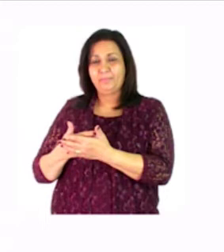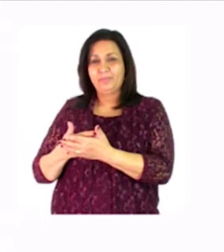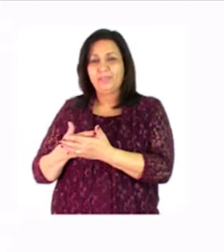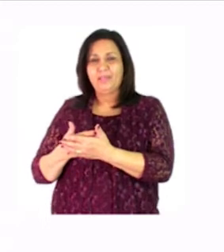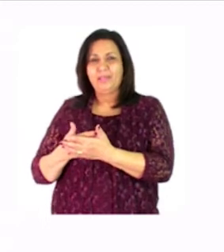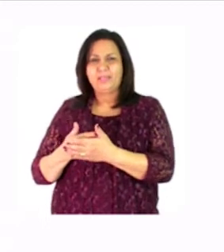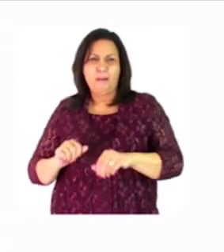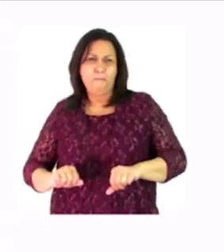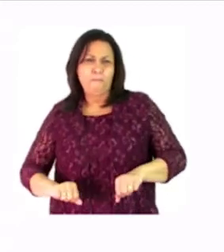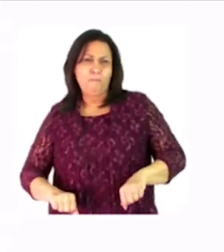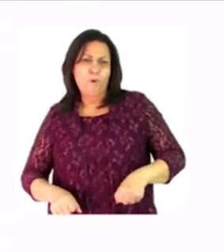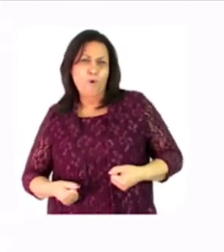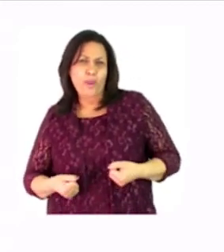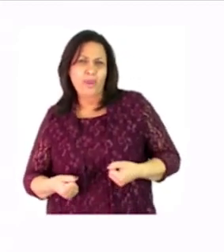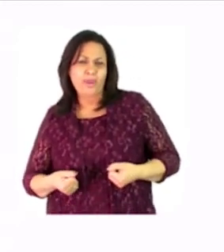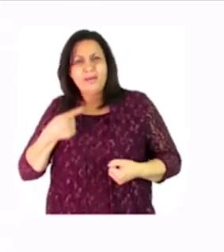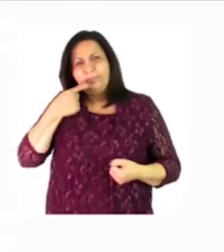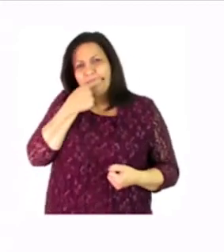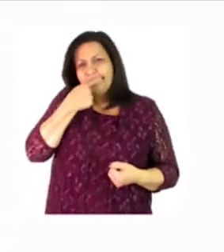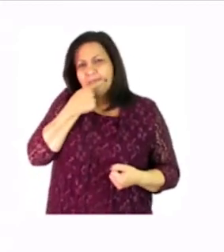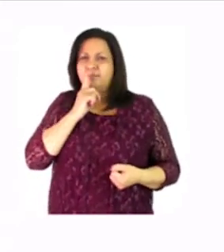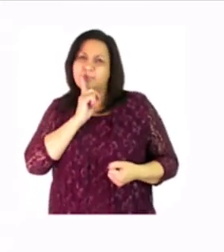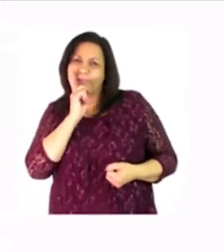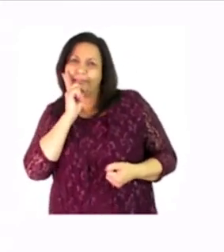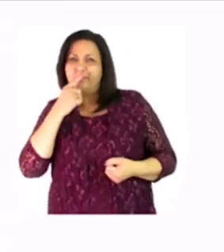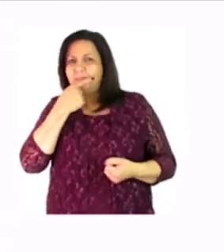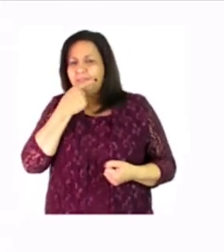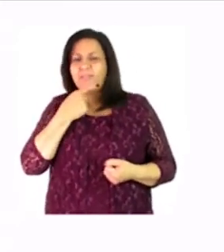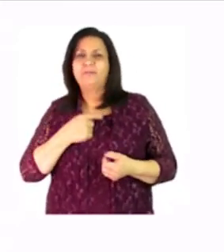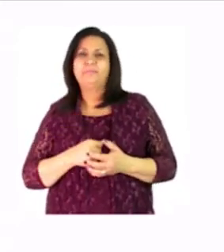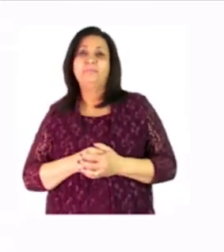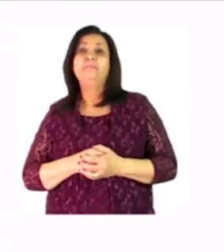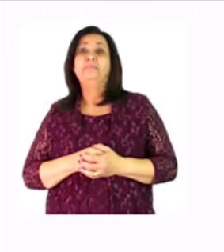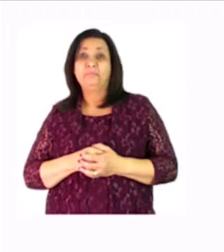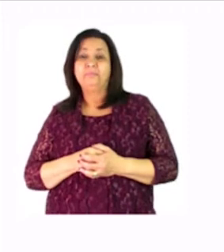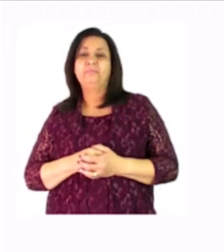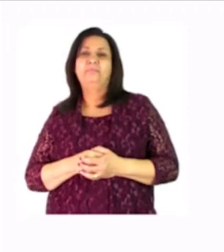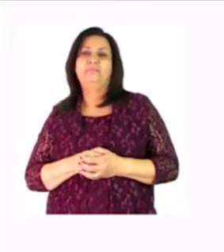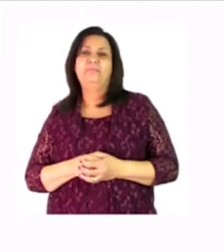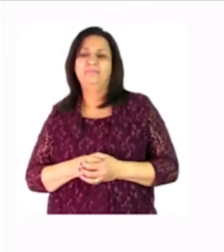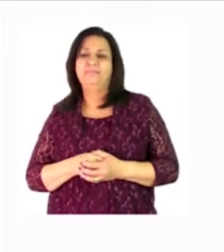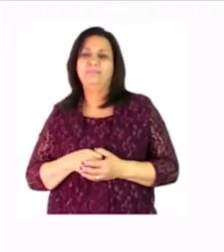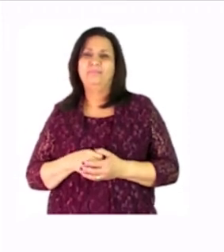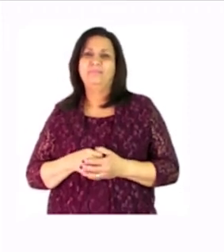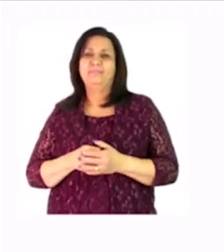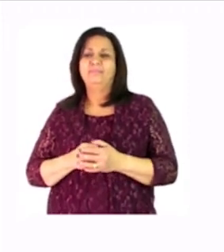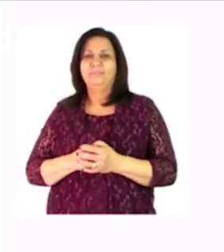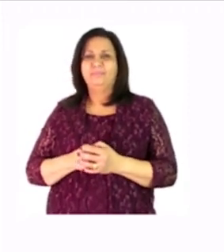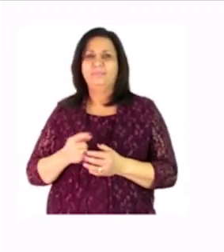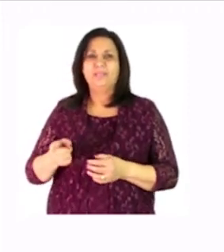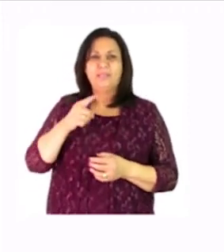there is a little boy brushing his teeth he is in the bathroom he let's look at another